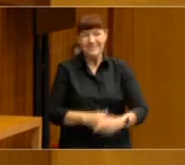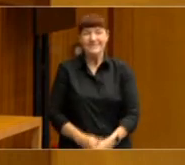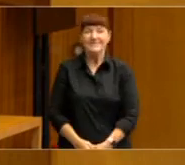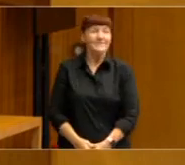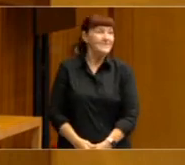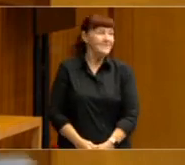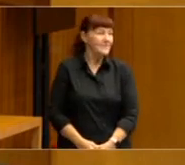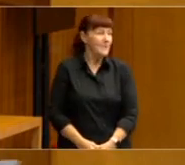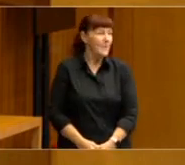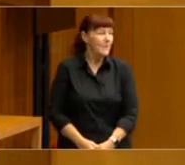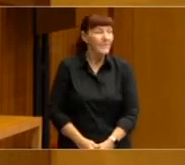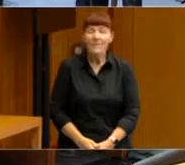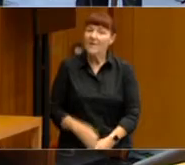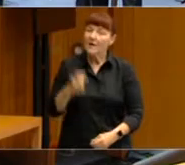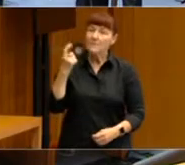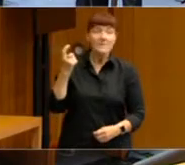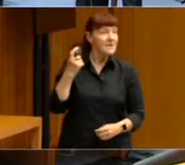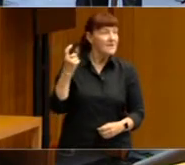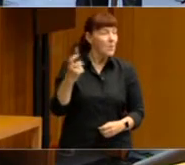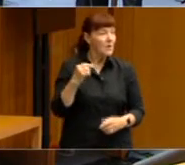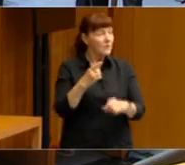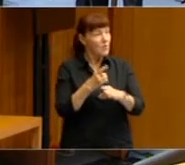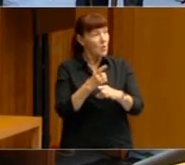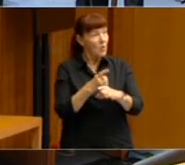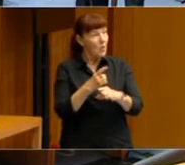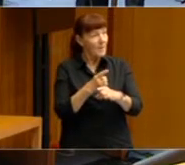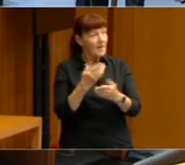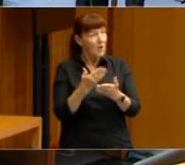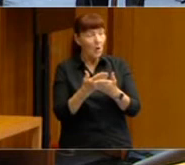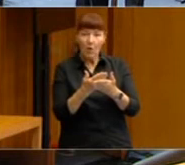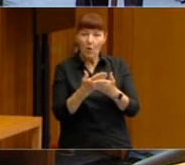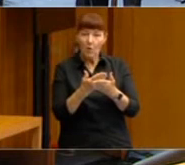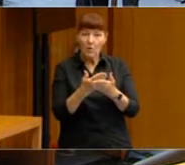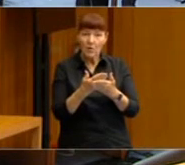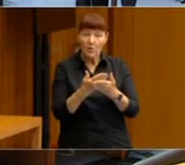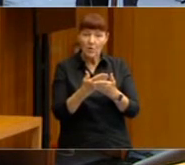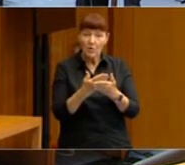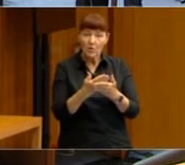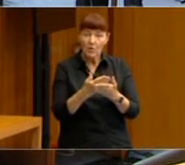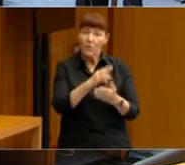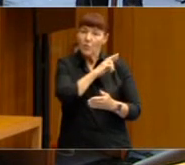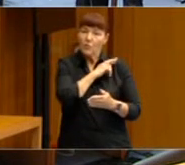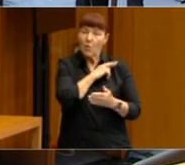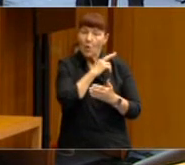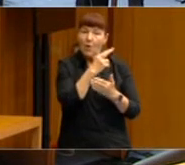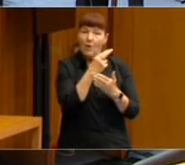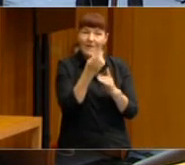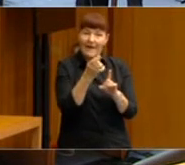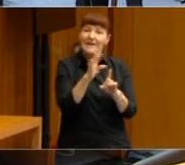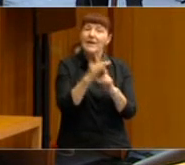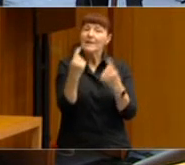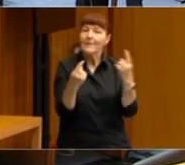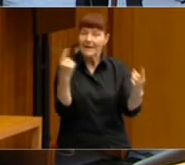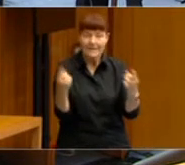Thank you very much. So I'm just wondering if you could comment on the role of independence, what the trends are and maybe a